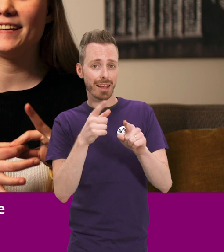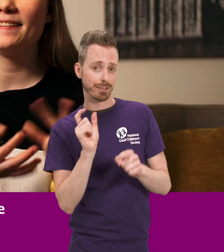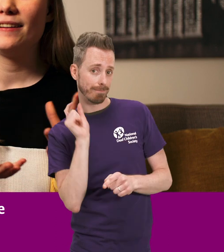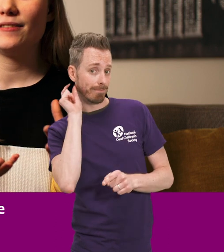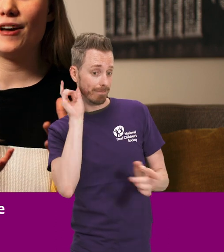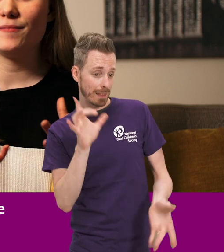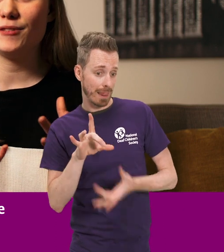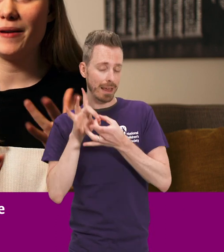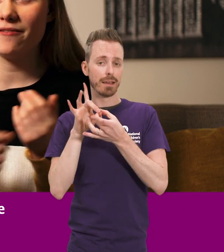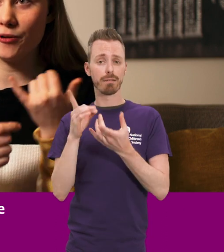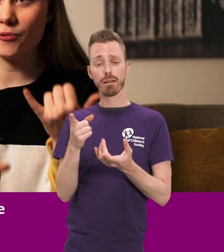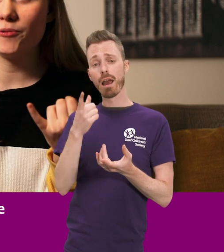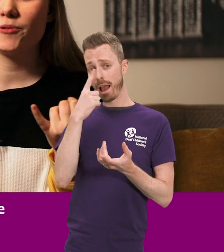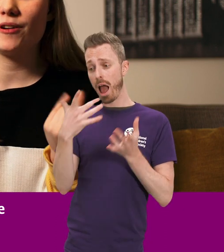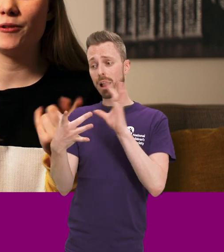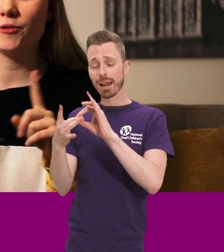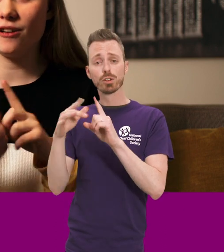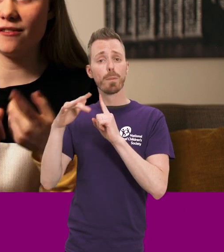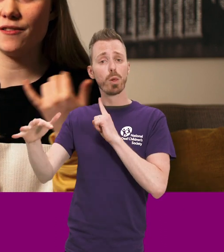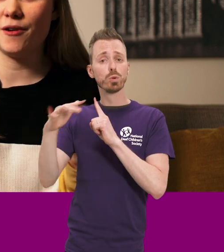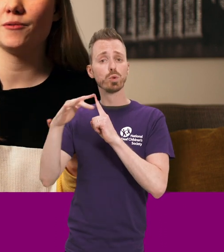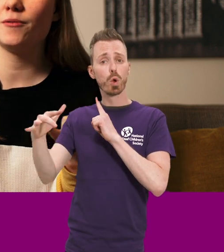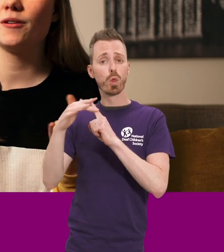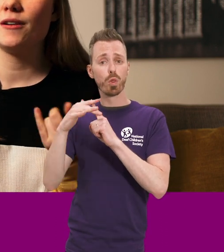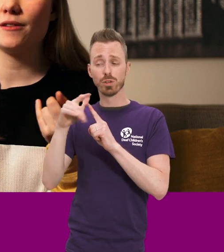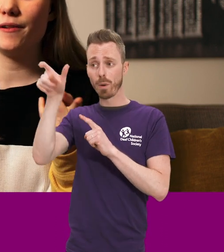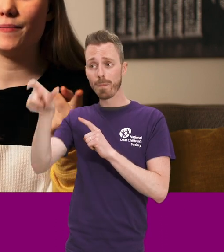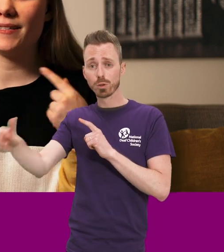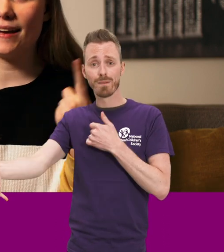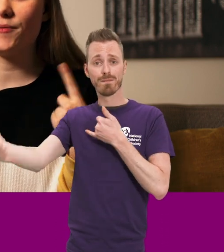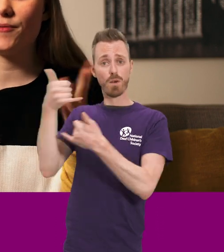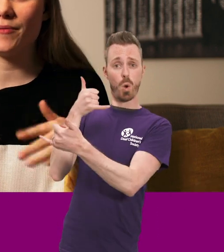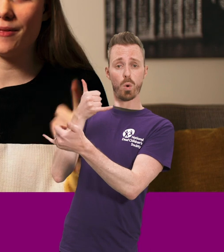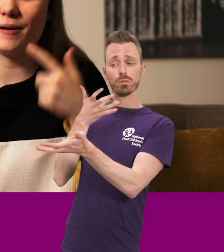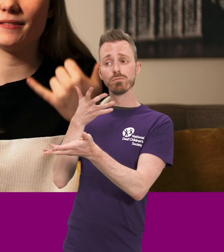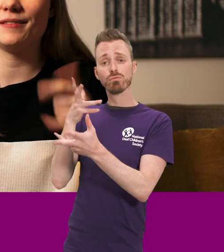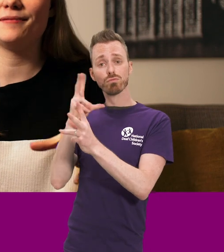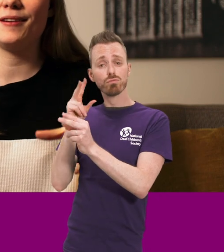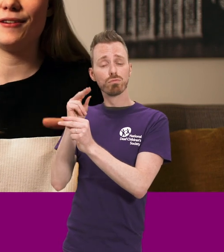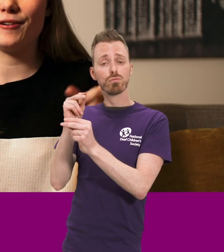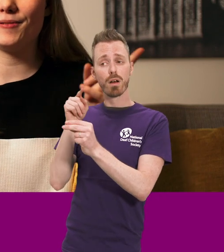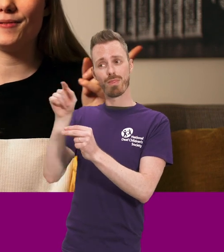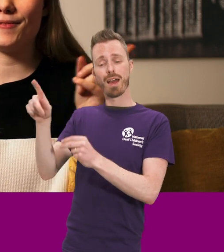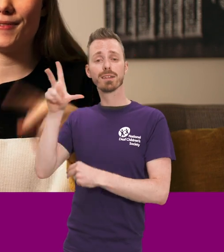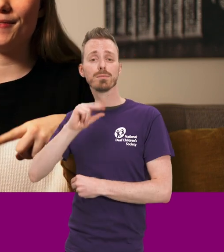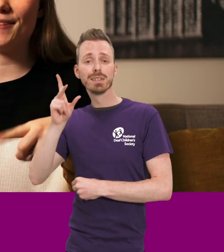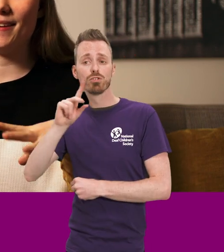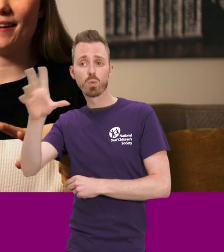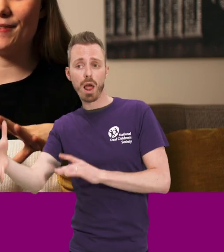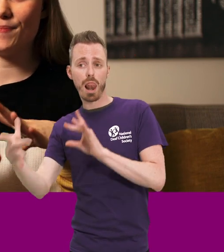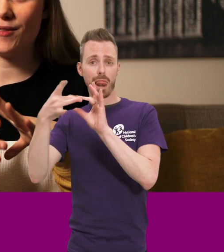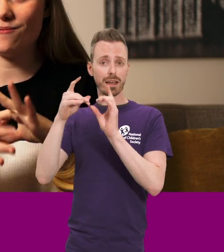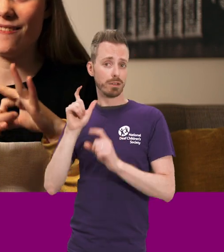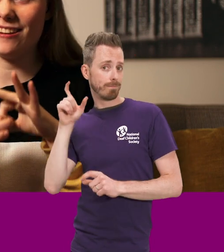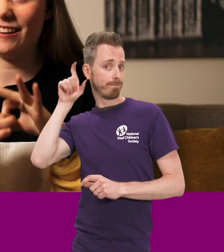connect it to make phone calls and also to answer phone calls. So the sound from the other person goes through to